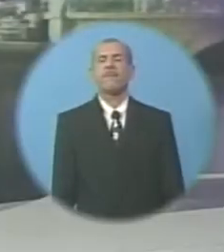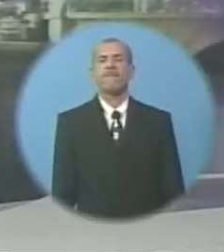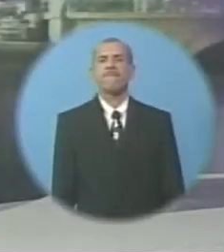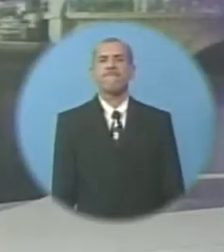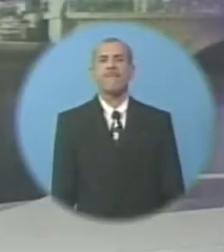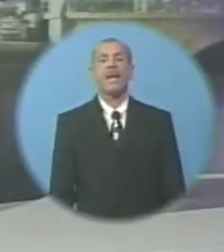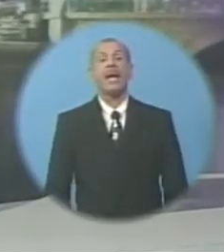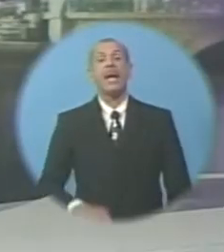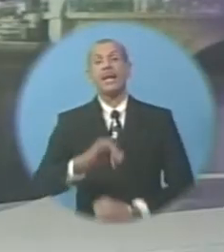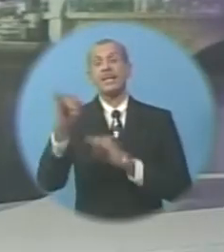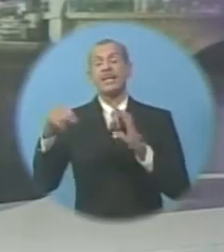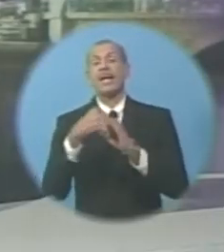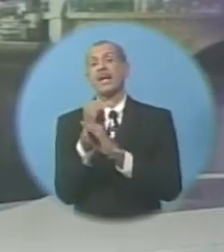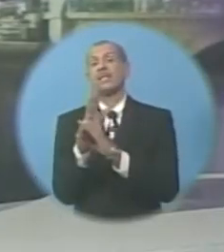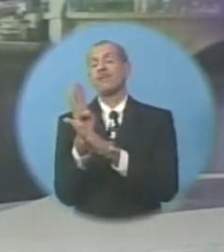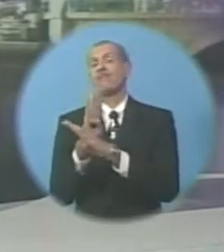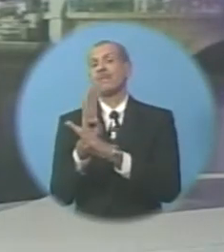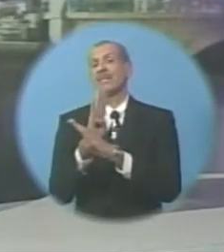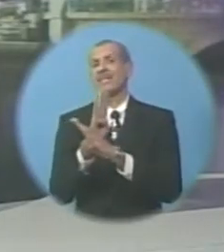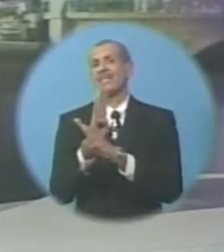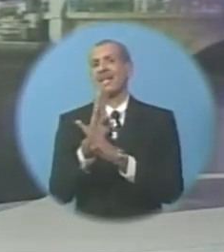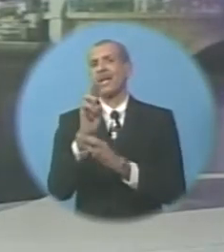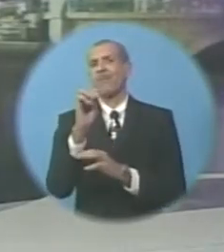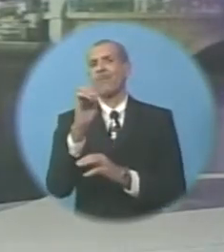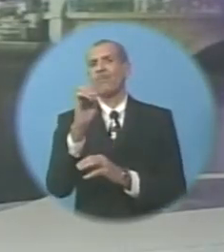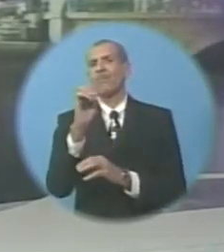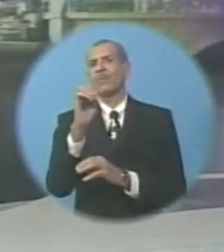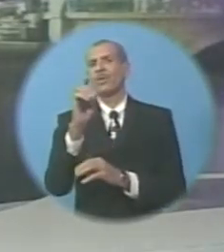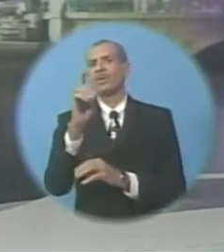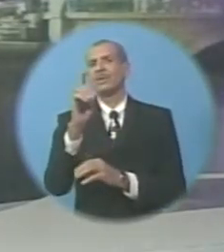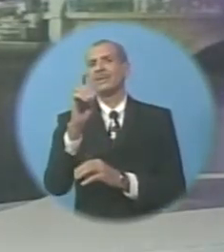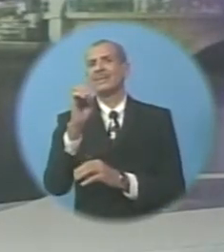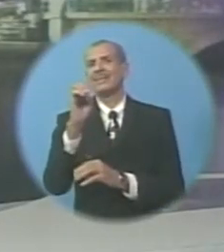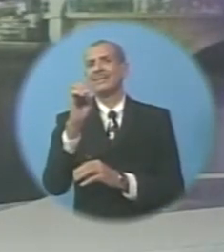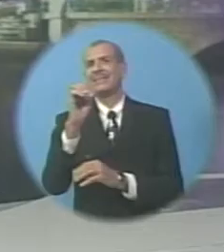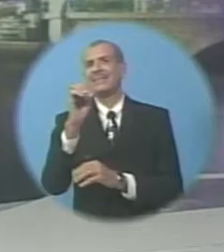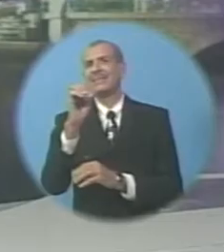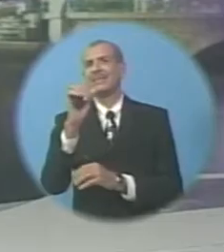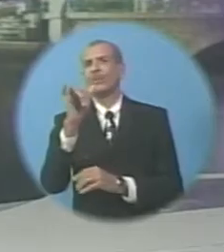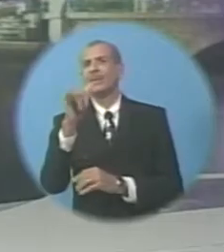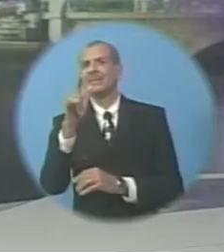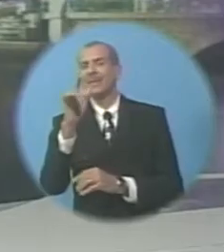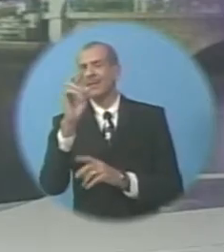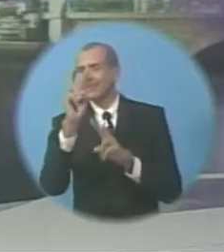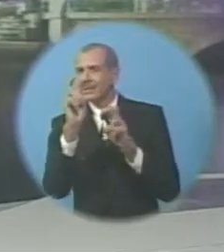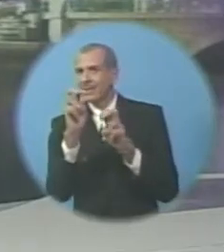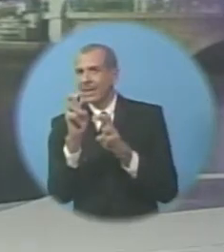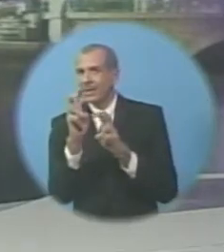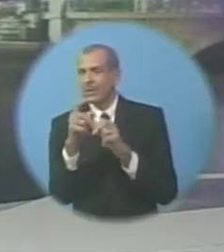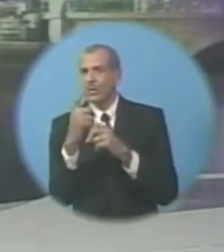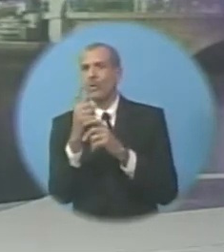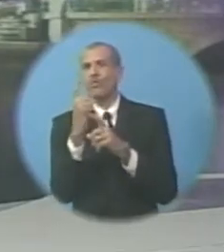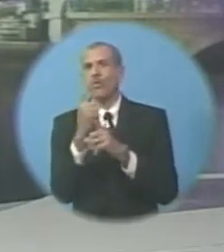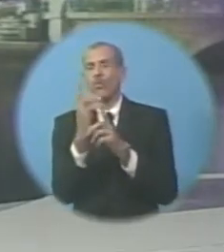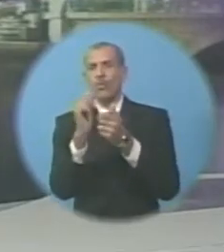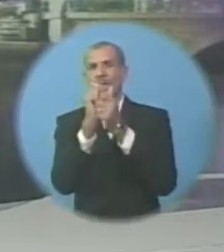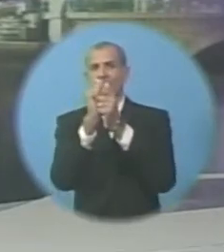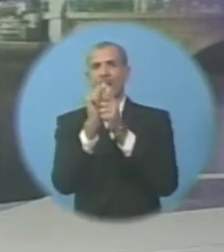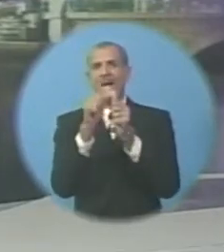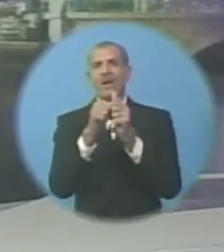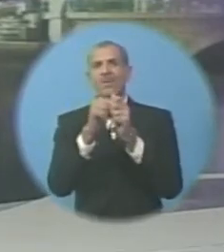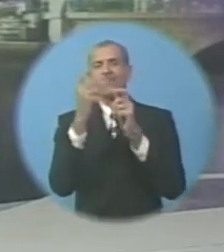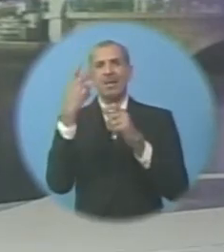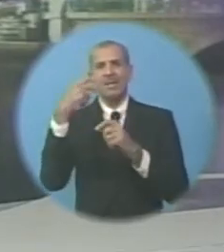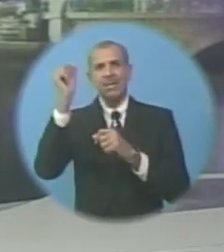And in international business, a model from Moody's Analytics that has correctly predicted the winner of every U.S. presidential